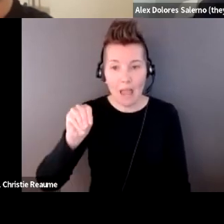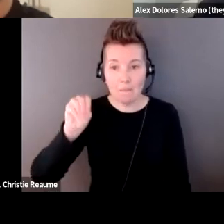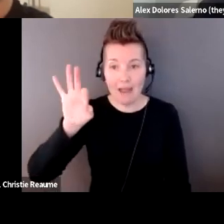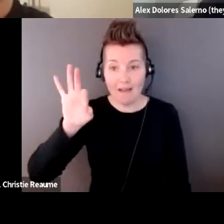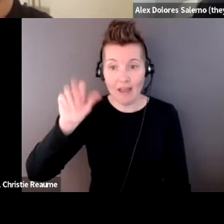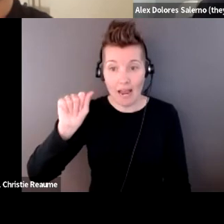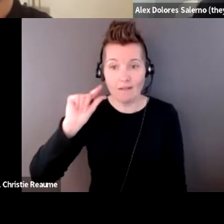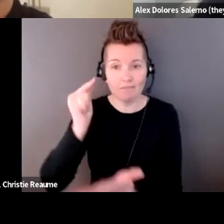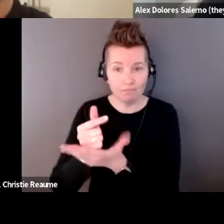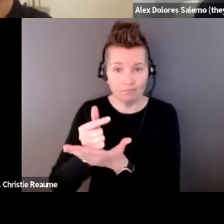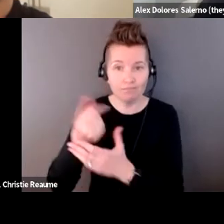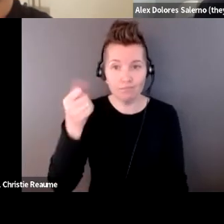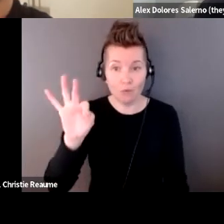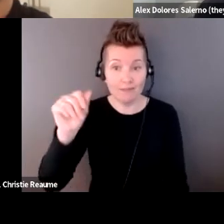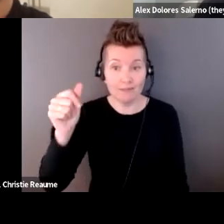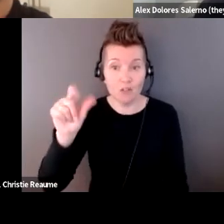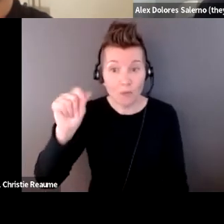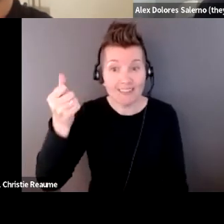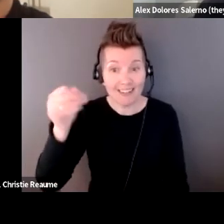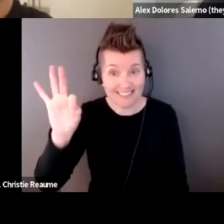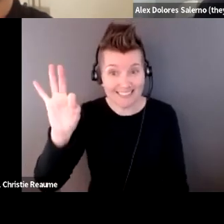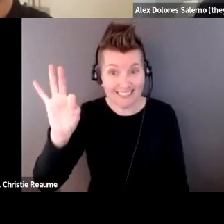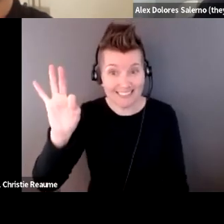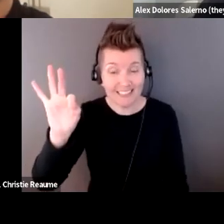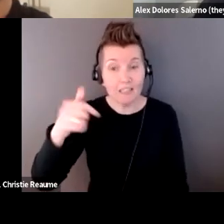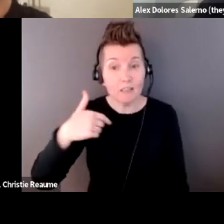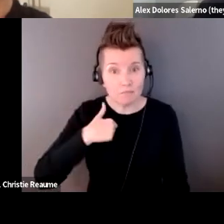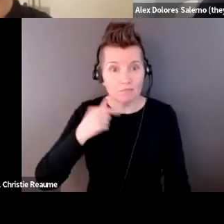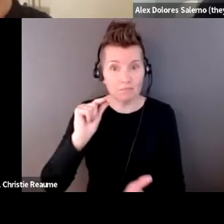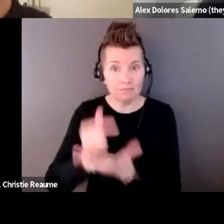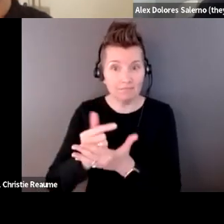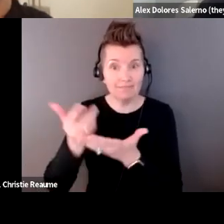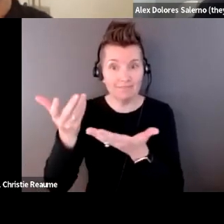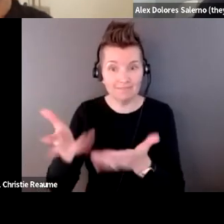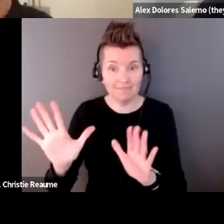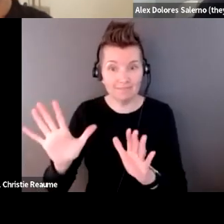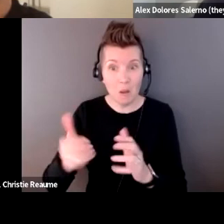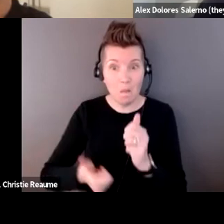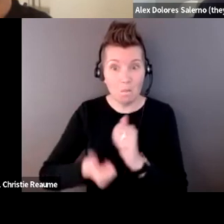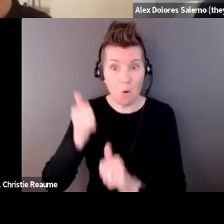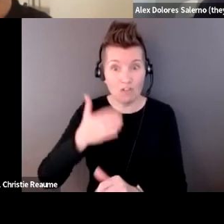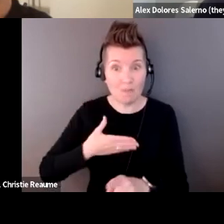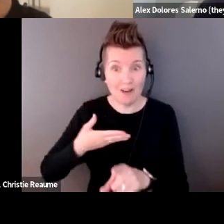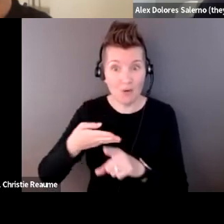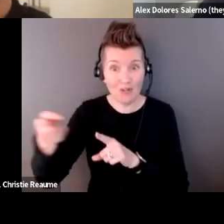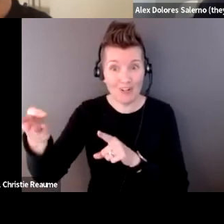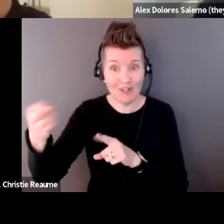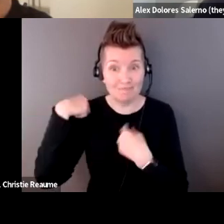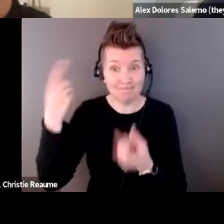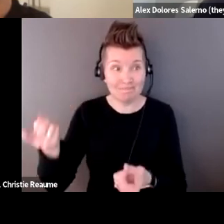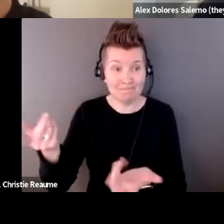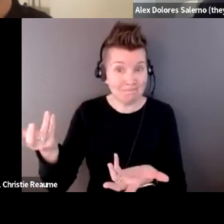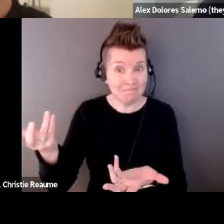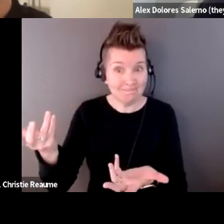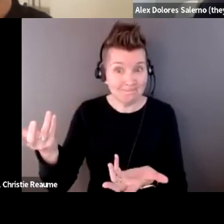so I've been thinking about how most of my post school art career has been in the pandemic like two thirds